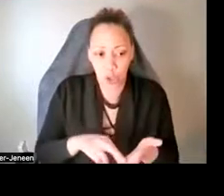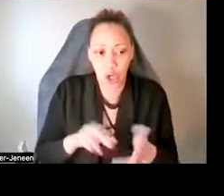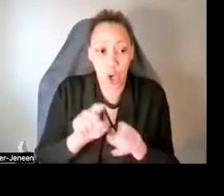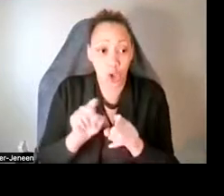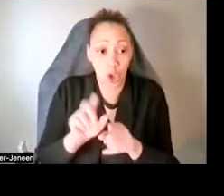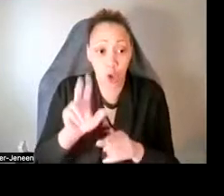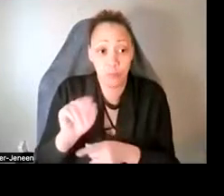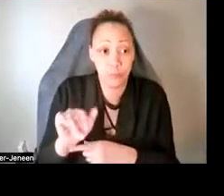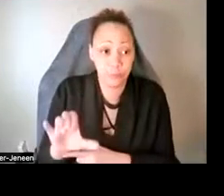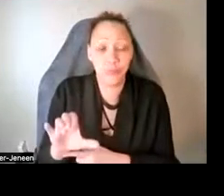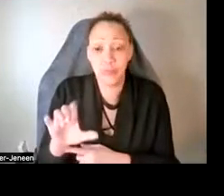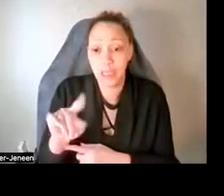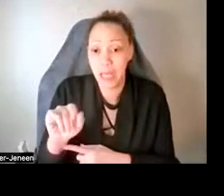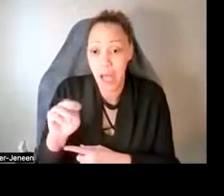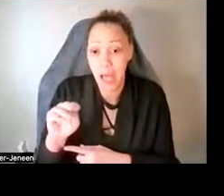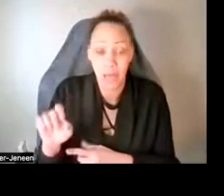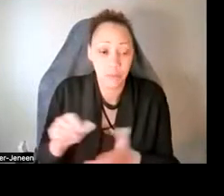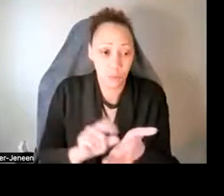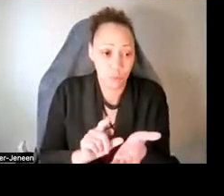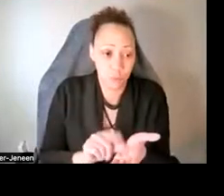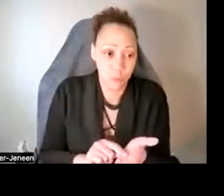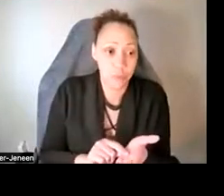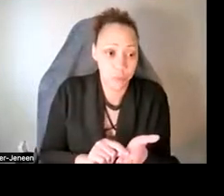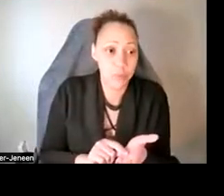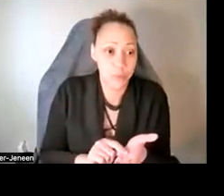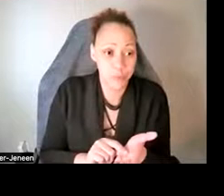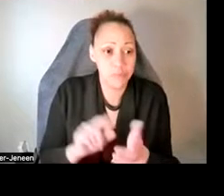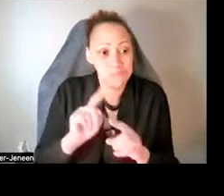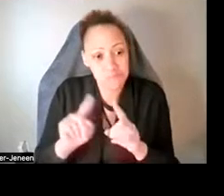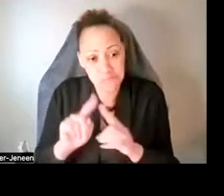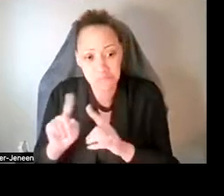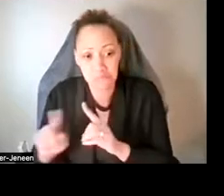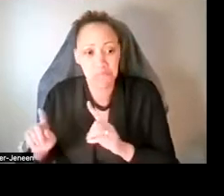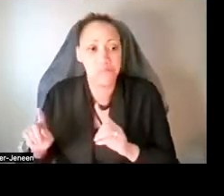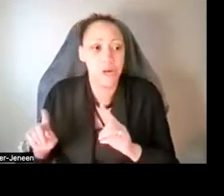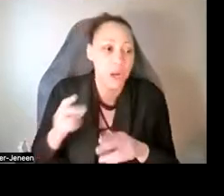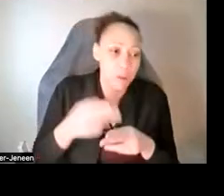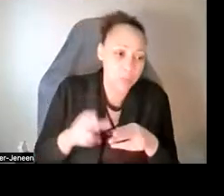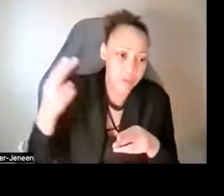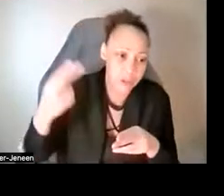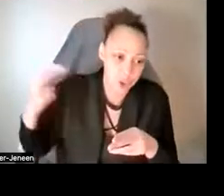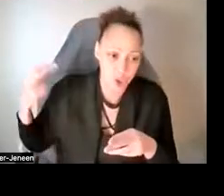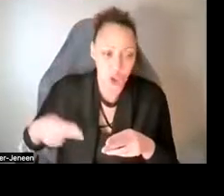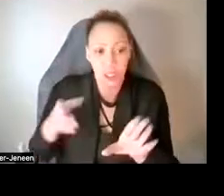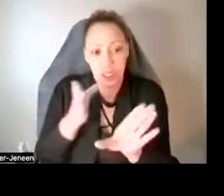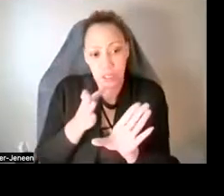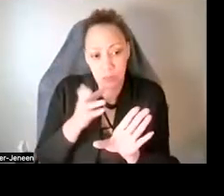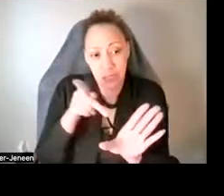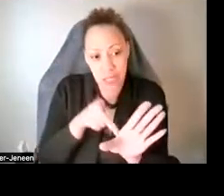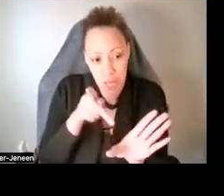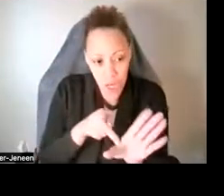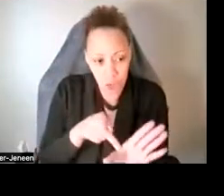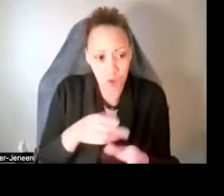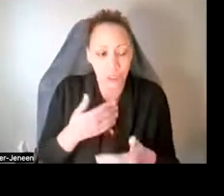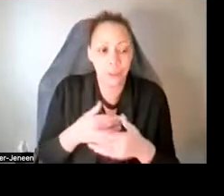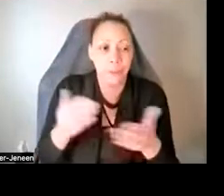promises and perils of psychedelic healthcare, um, the brief, a brief history of psychedelic psychiatry. Um, this is a good,